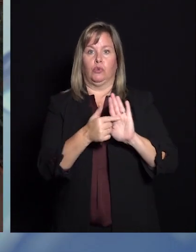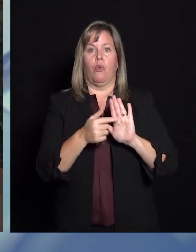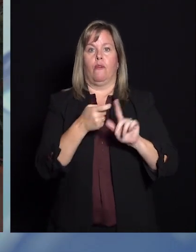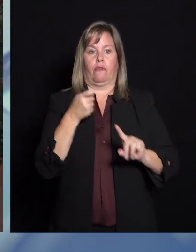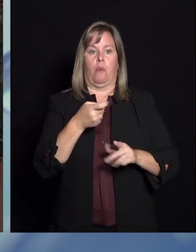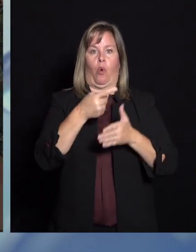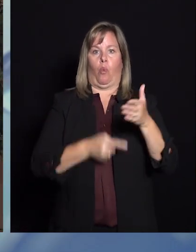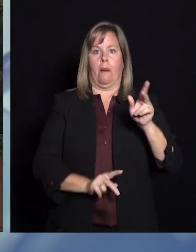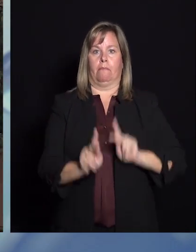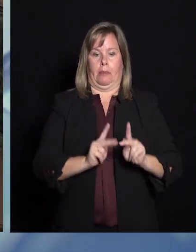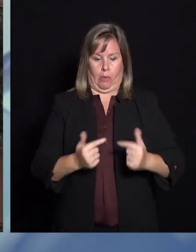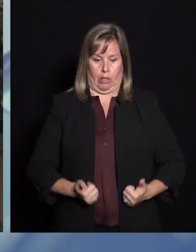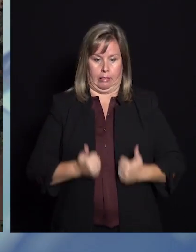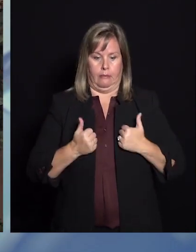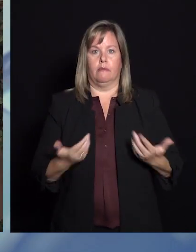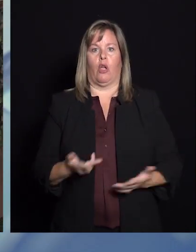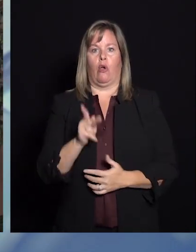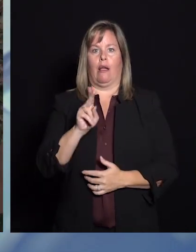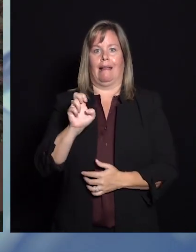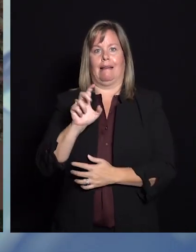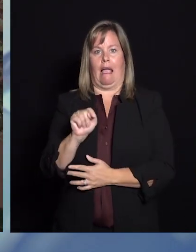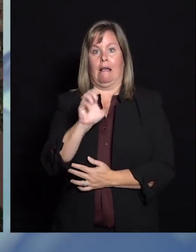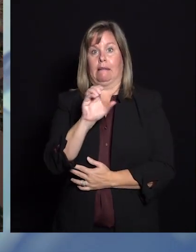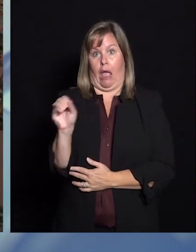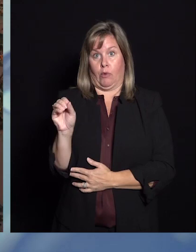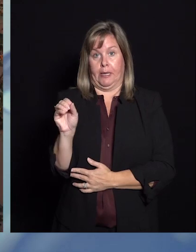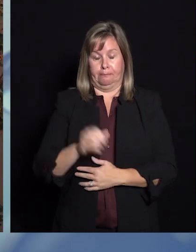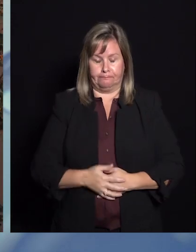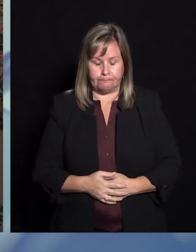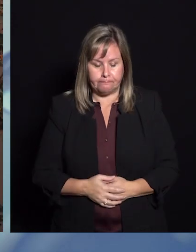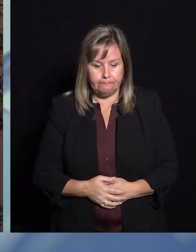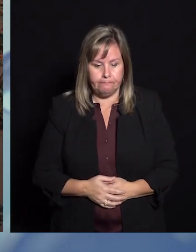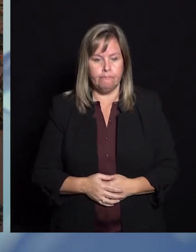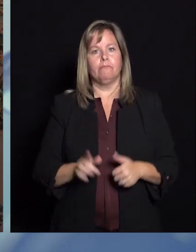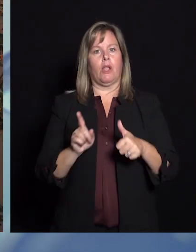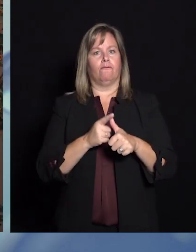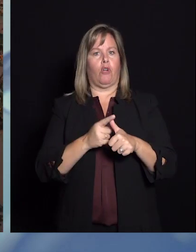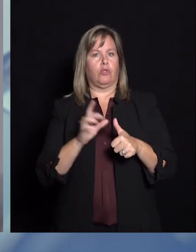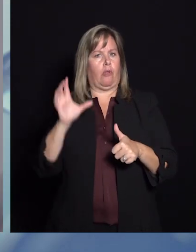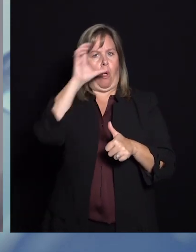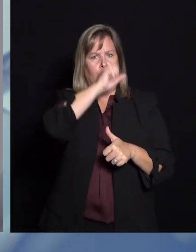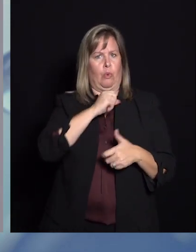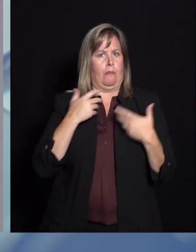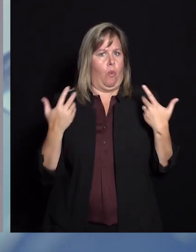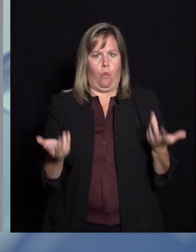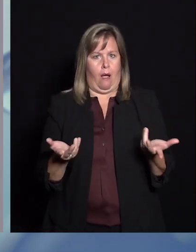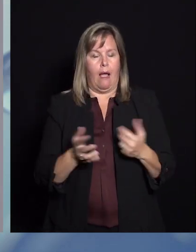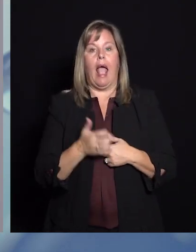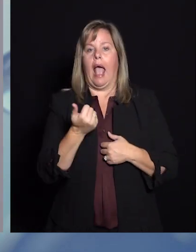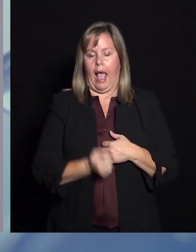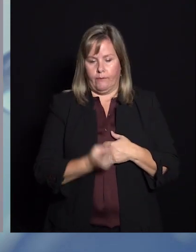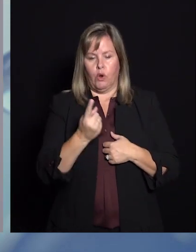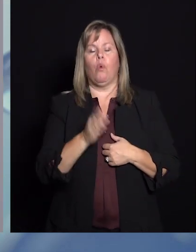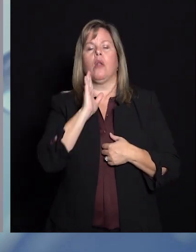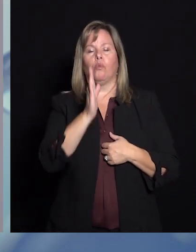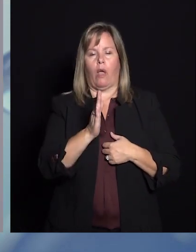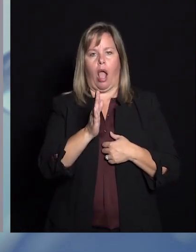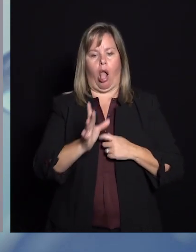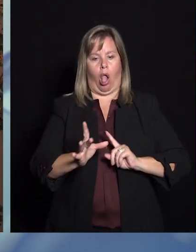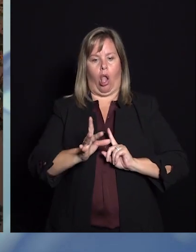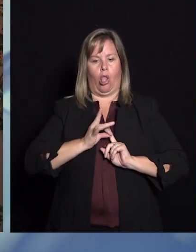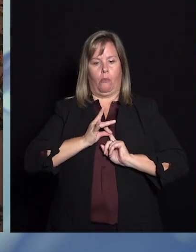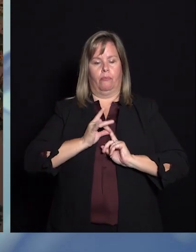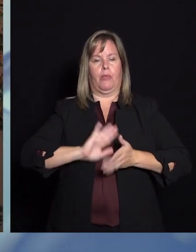the population we have in Kent County and making a couple of assumptions. The first assumption is that everyone eventually is going to become